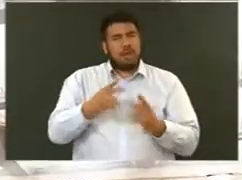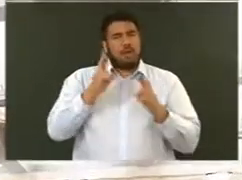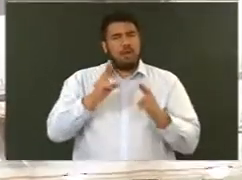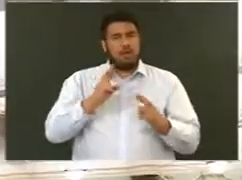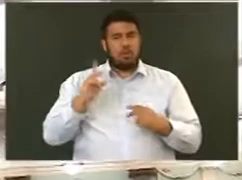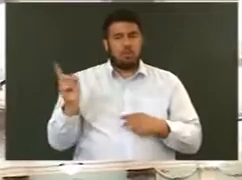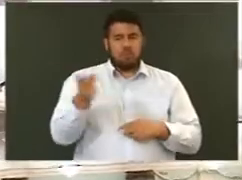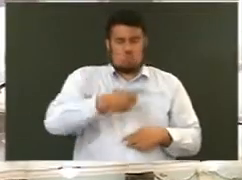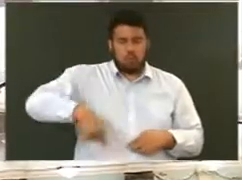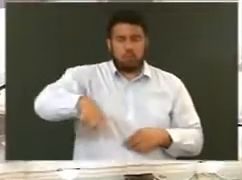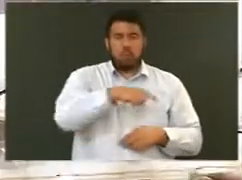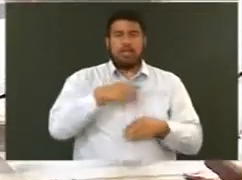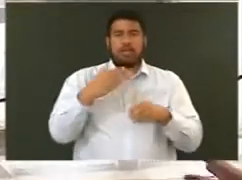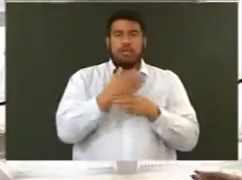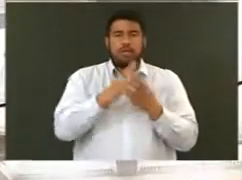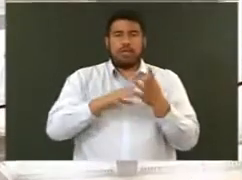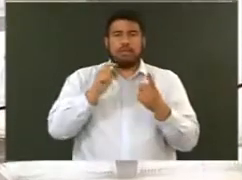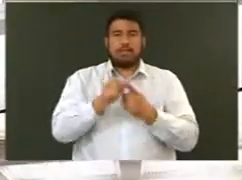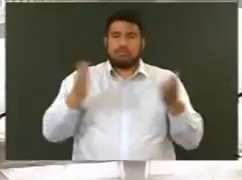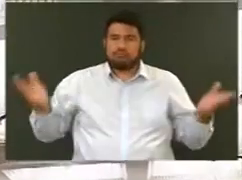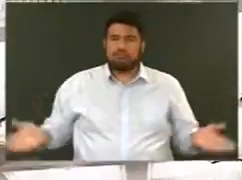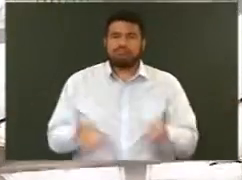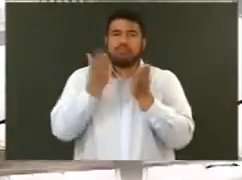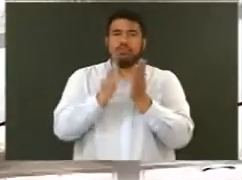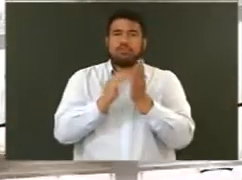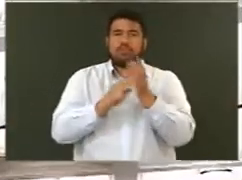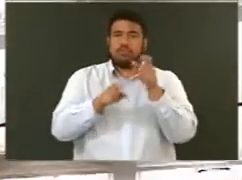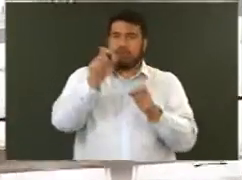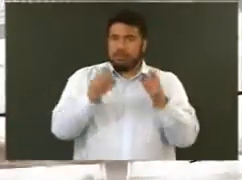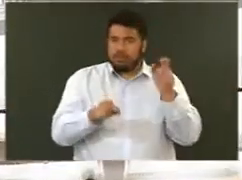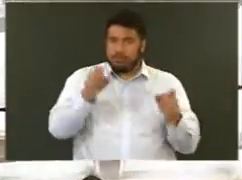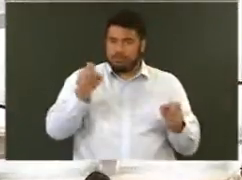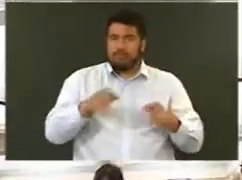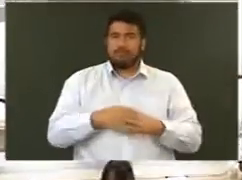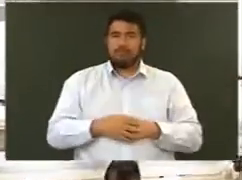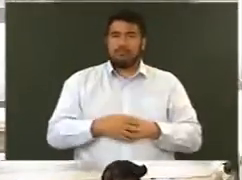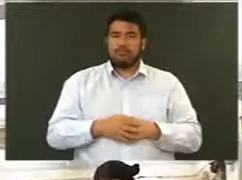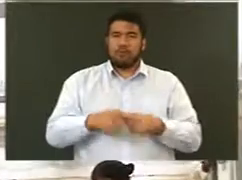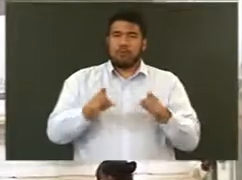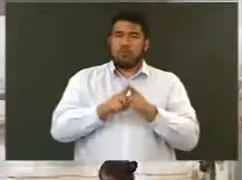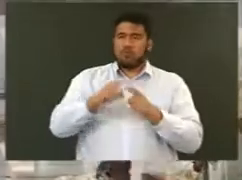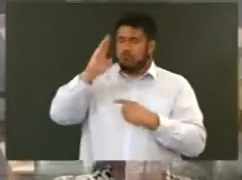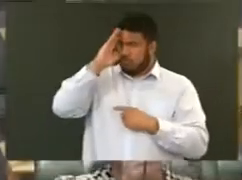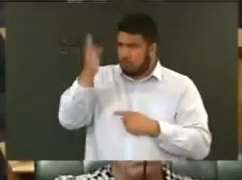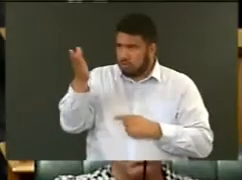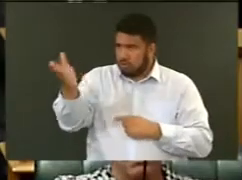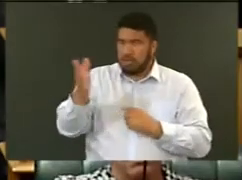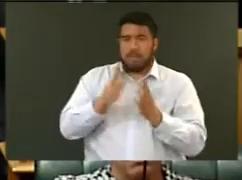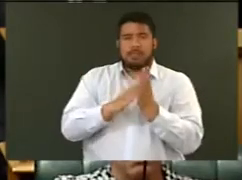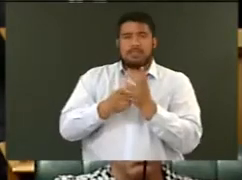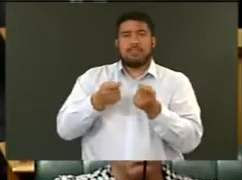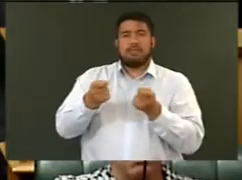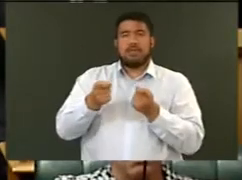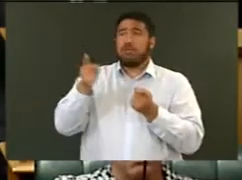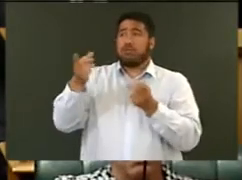E te māngai, kei te mihi hoki hau ki ako, enauna, i ti mata tō tātou huhuinga, mā tēnā karakia i roto i tō tātou reo